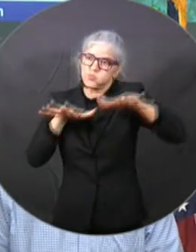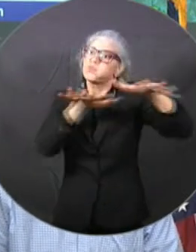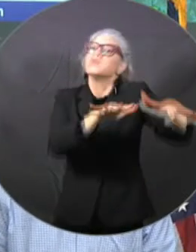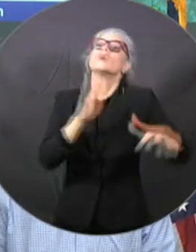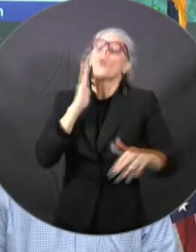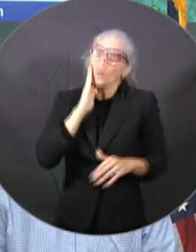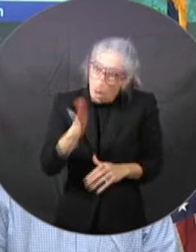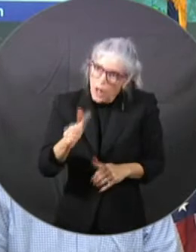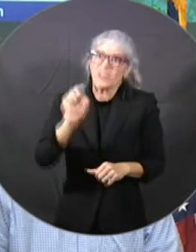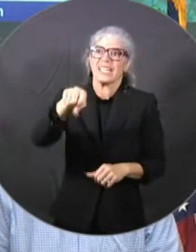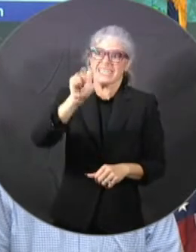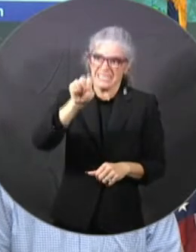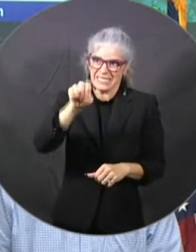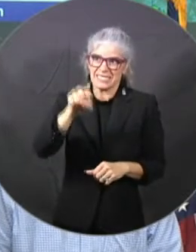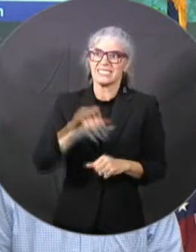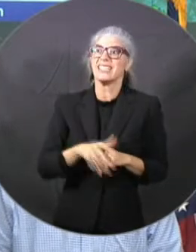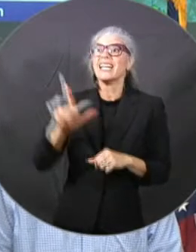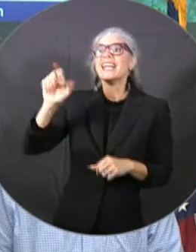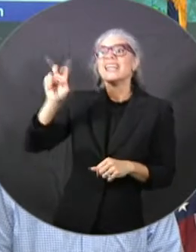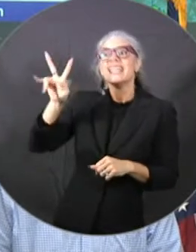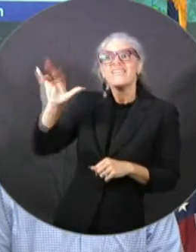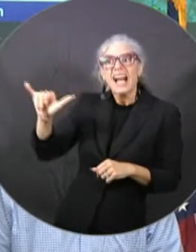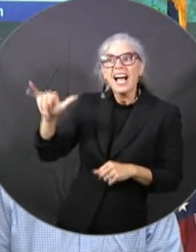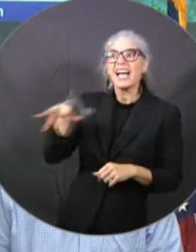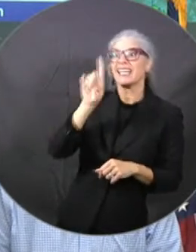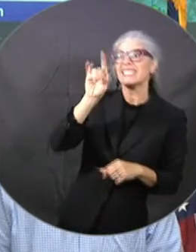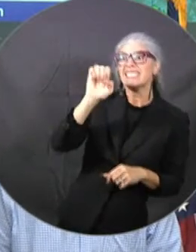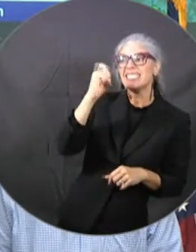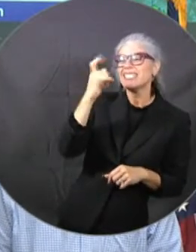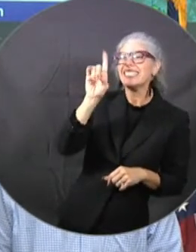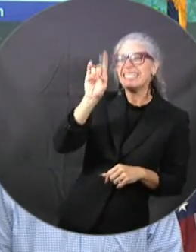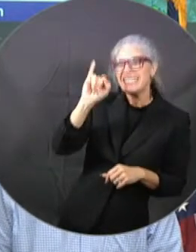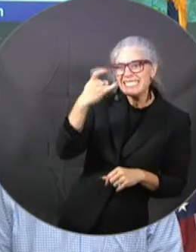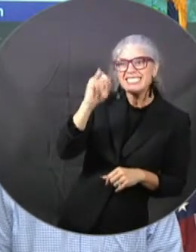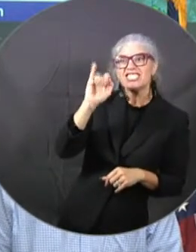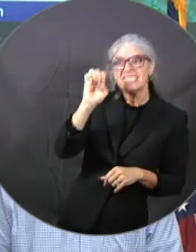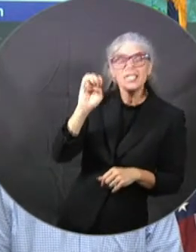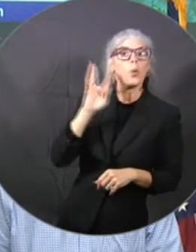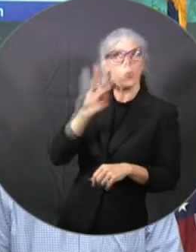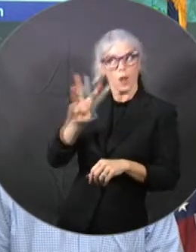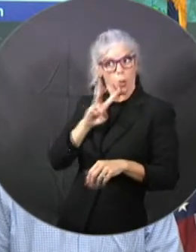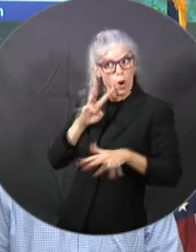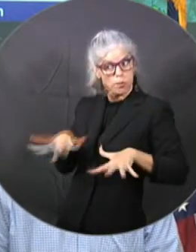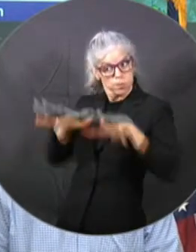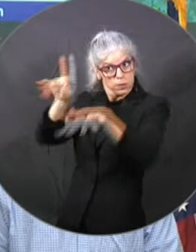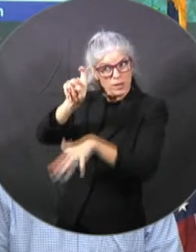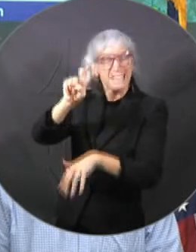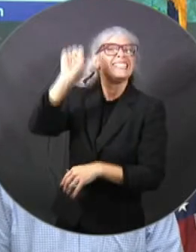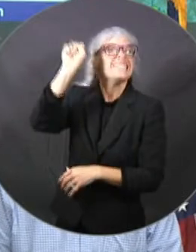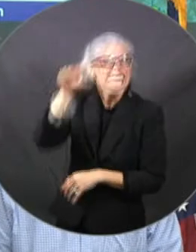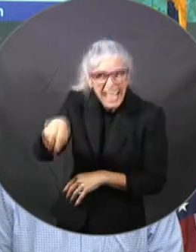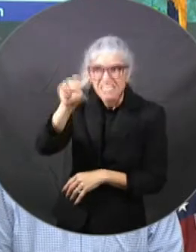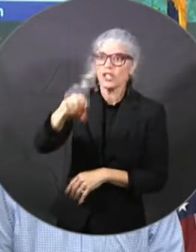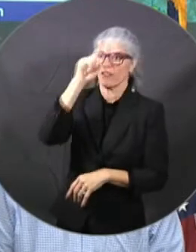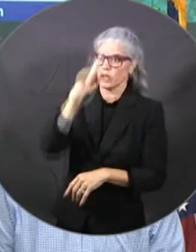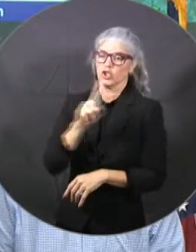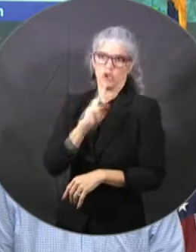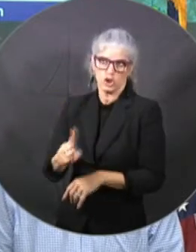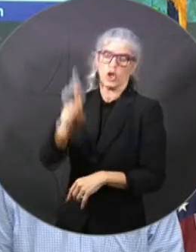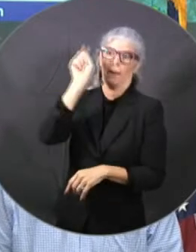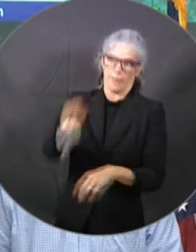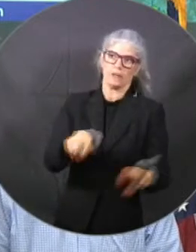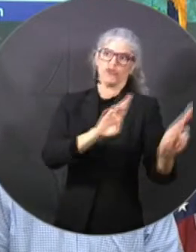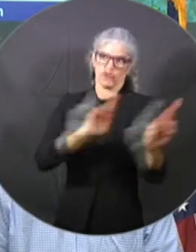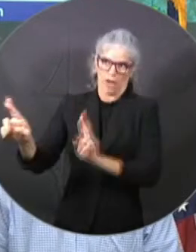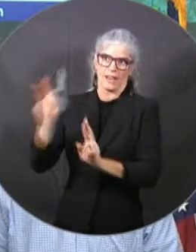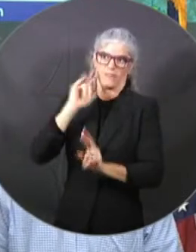surge in Levy and Dixie counties? Yes, no question about that. So just prepare for that. And that's the thing when you look at these storms.